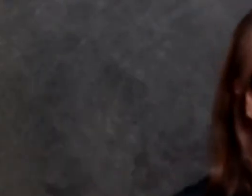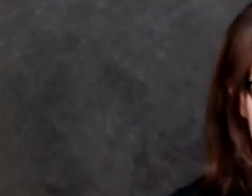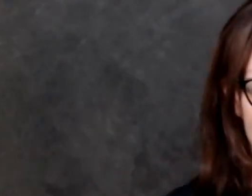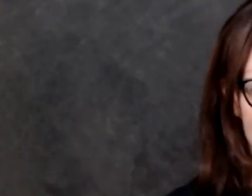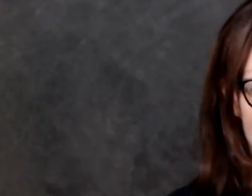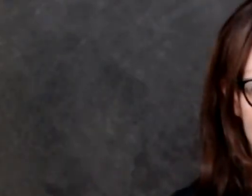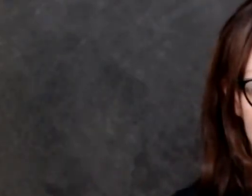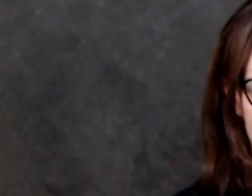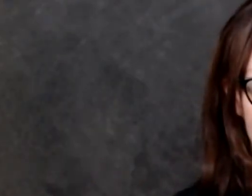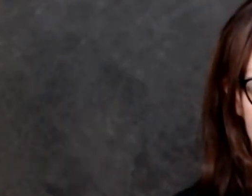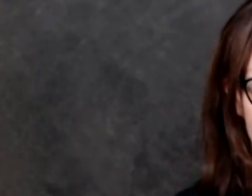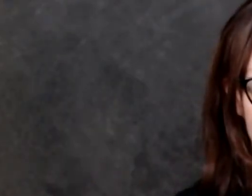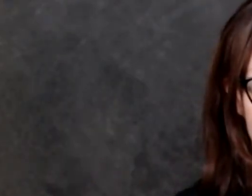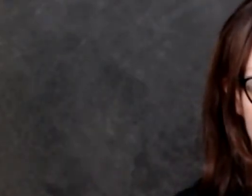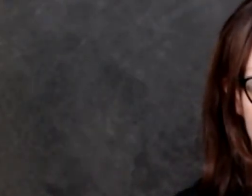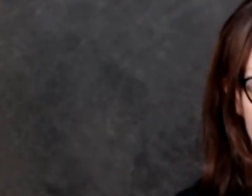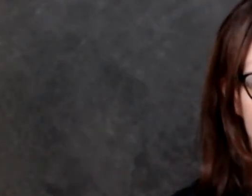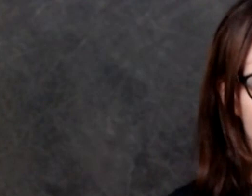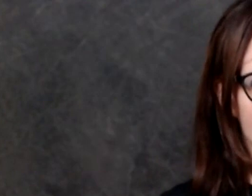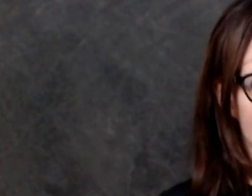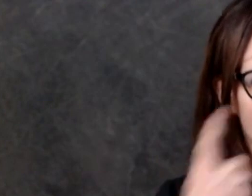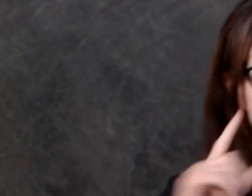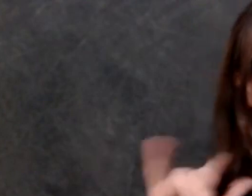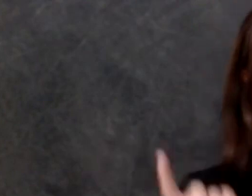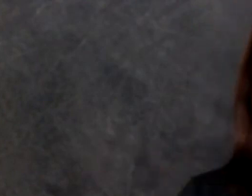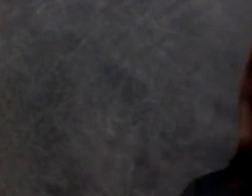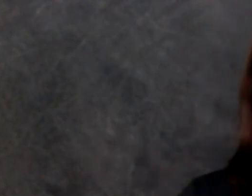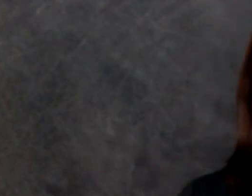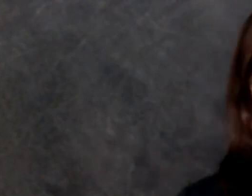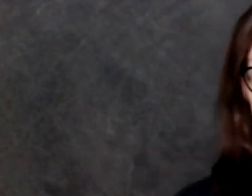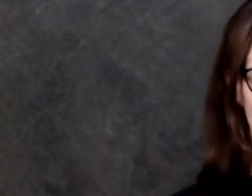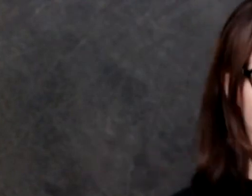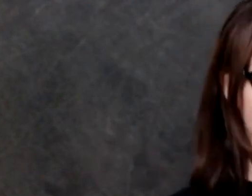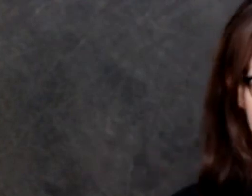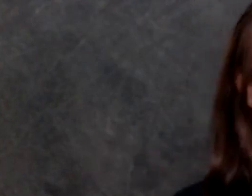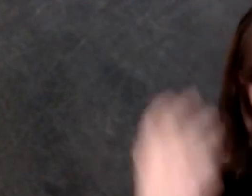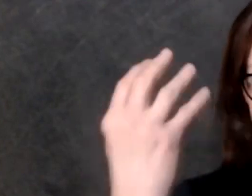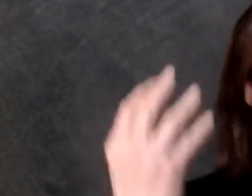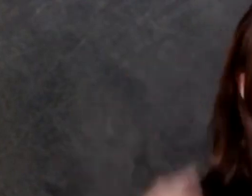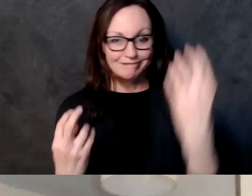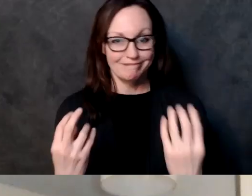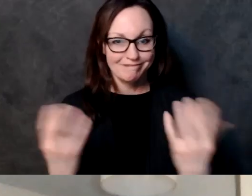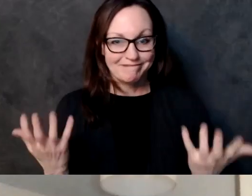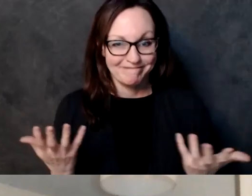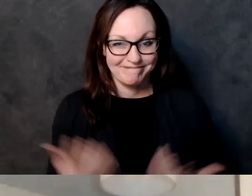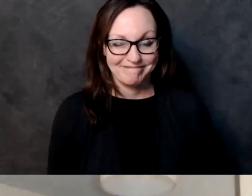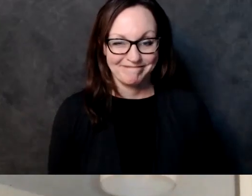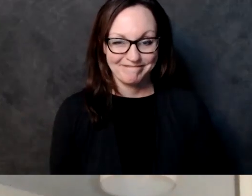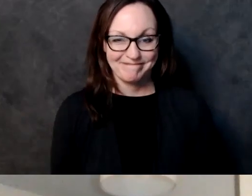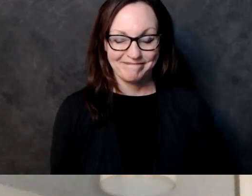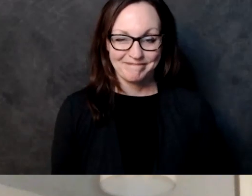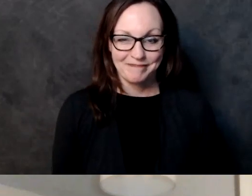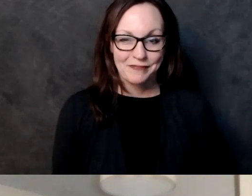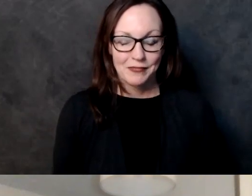the moving directly into the questions um and i did see a couple of questions uh somebody posting in there